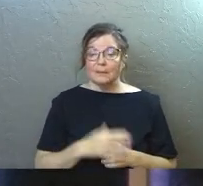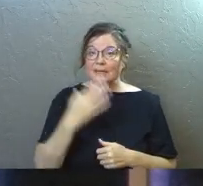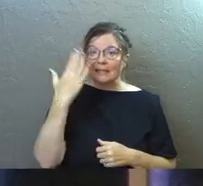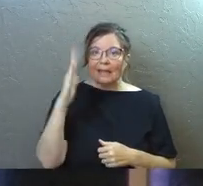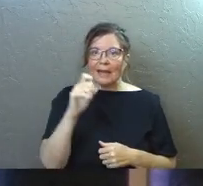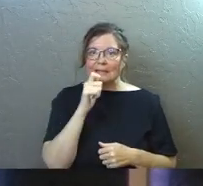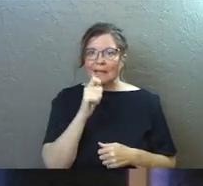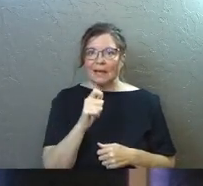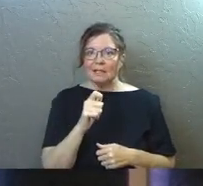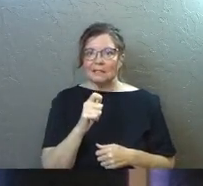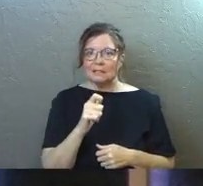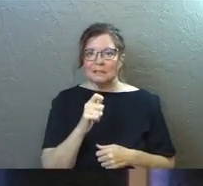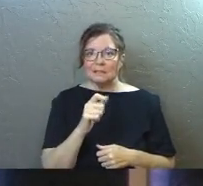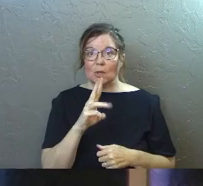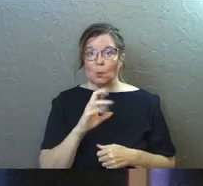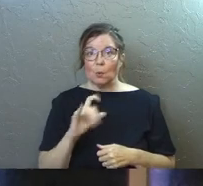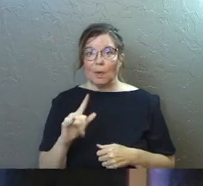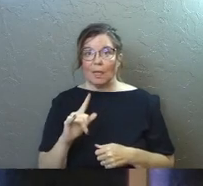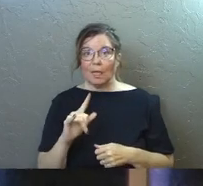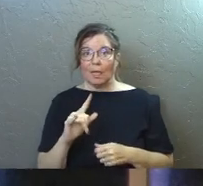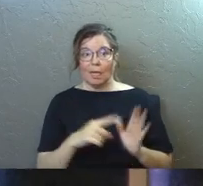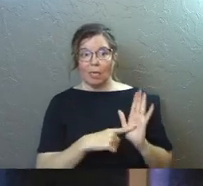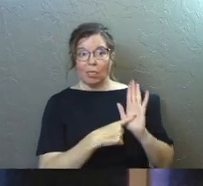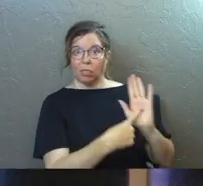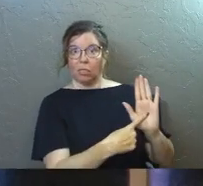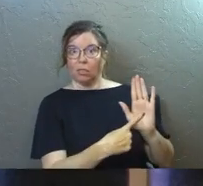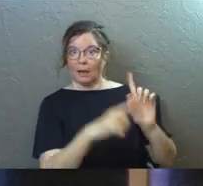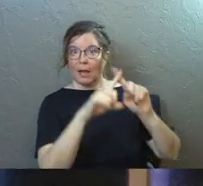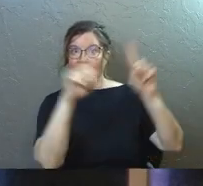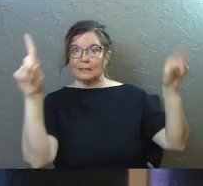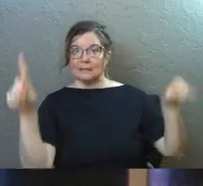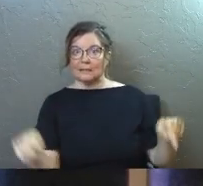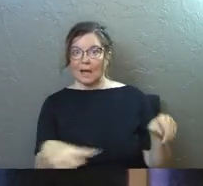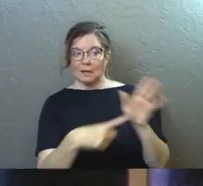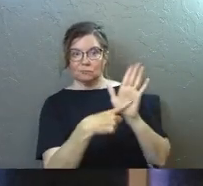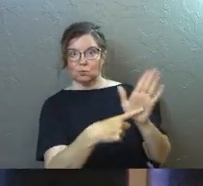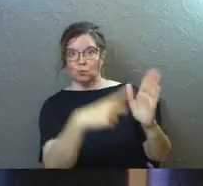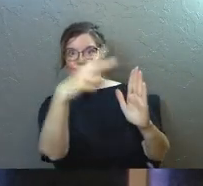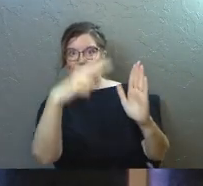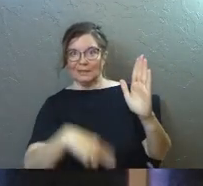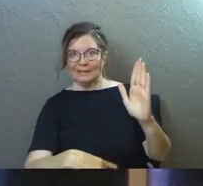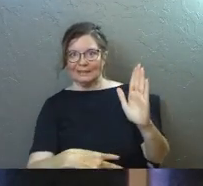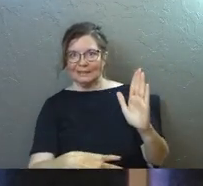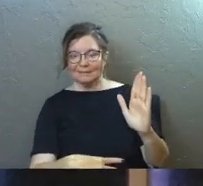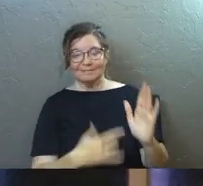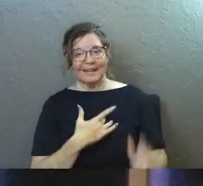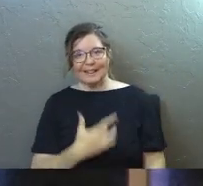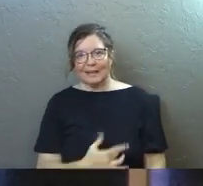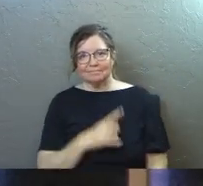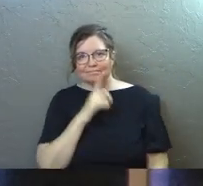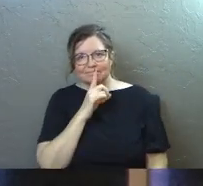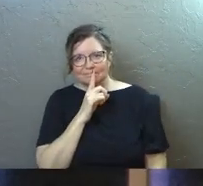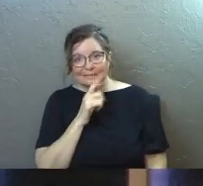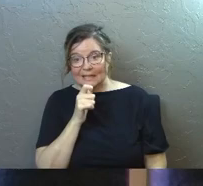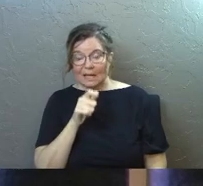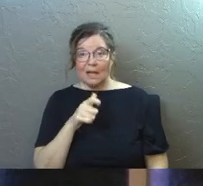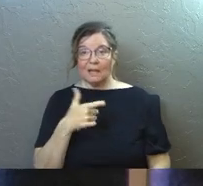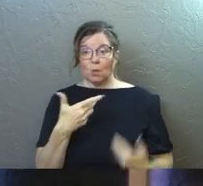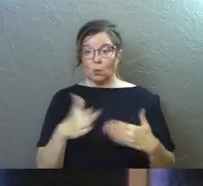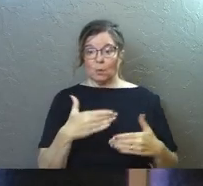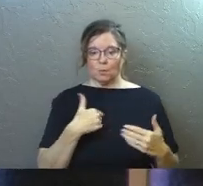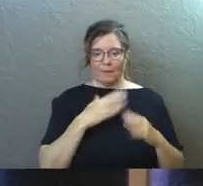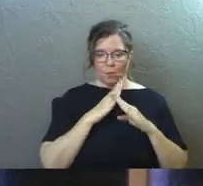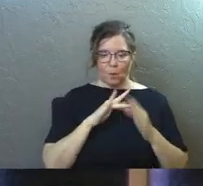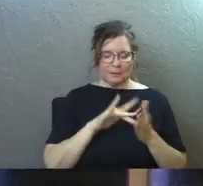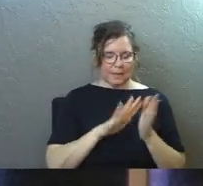God doesn't just put his will for your life up on a billboard. He likely doesn't walk into your room when you're